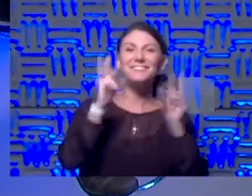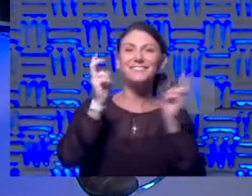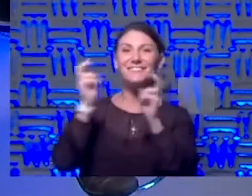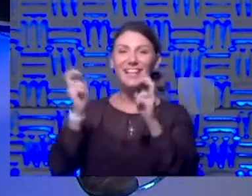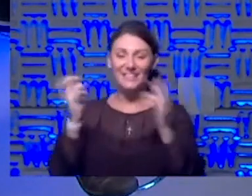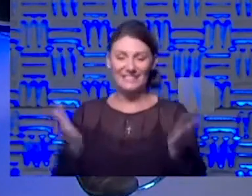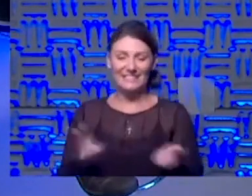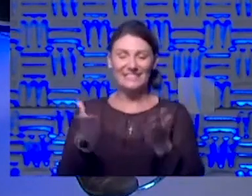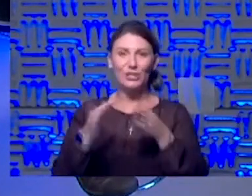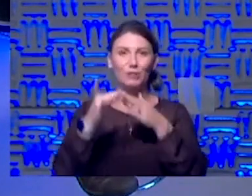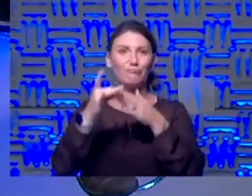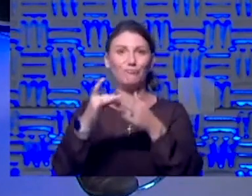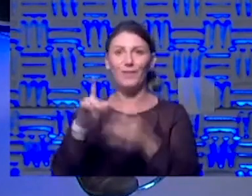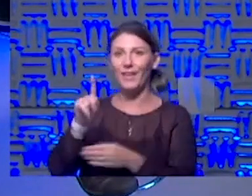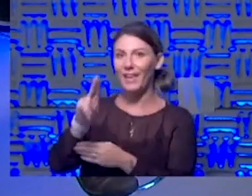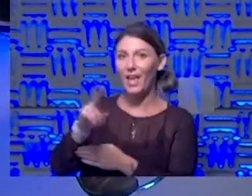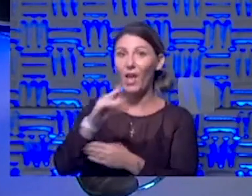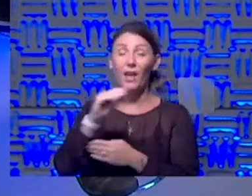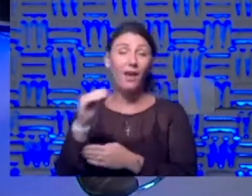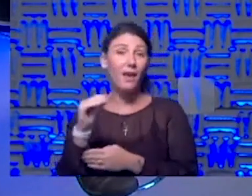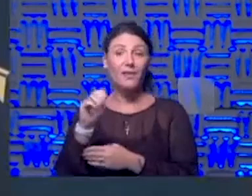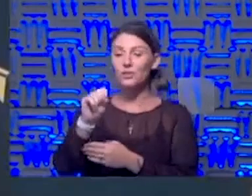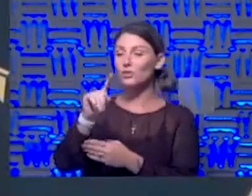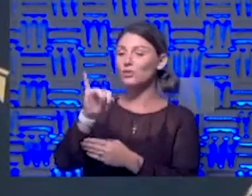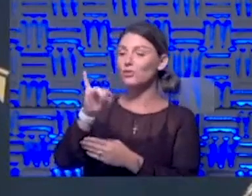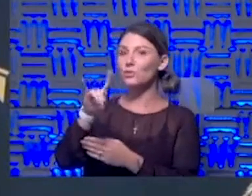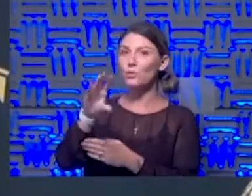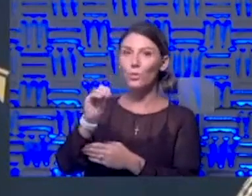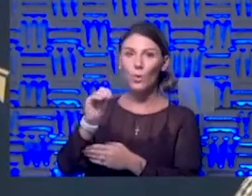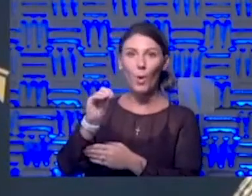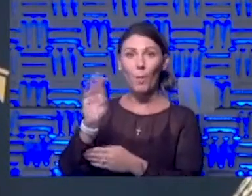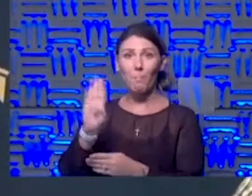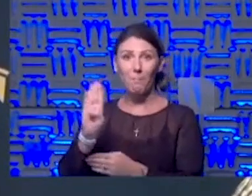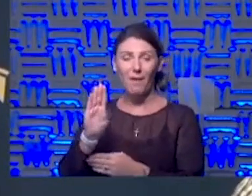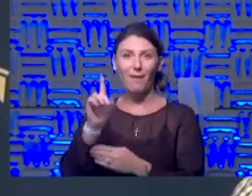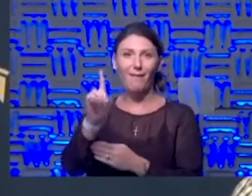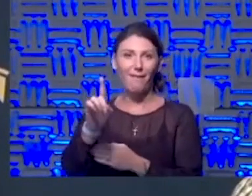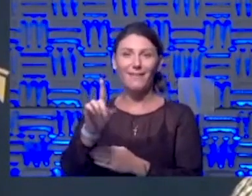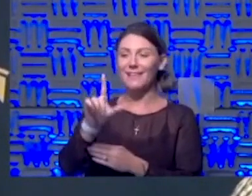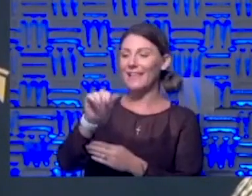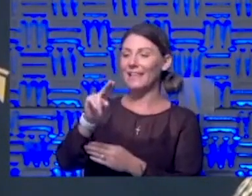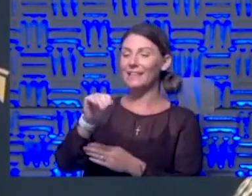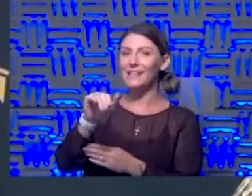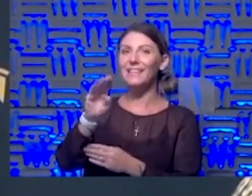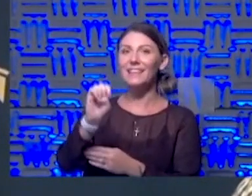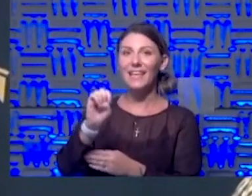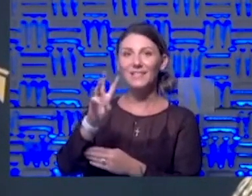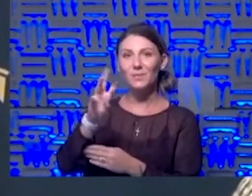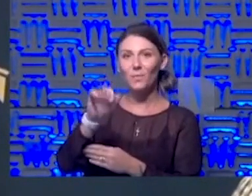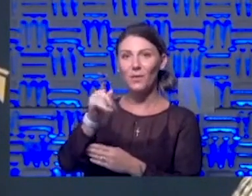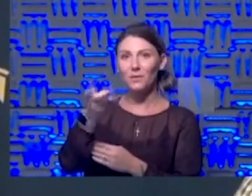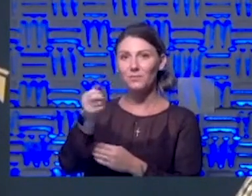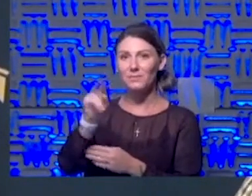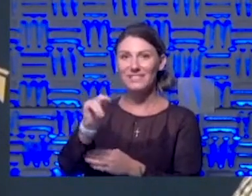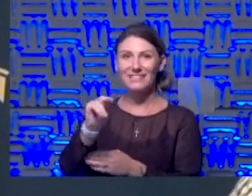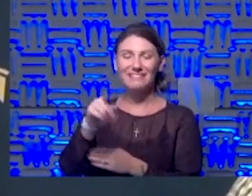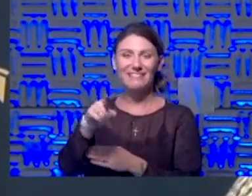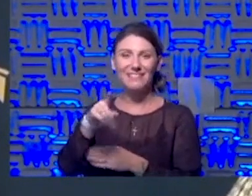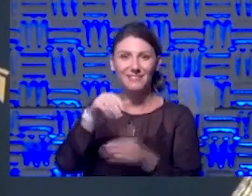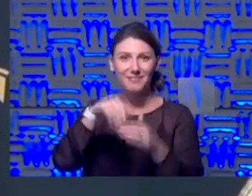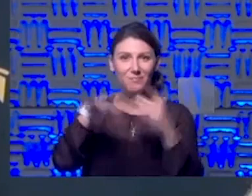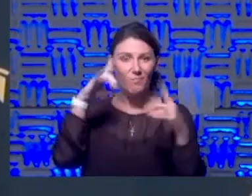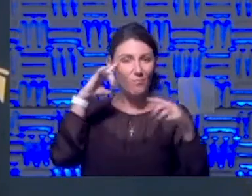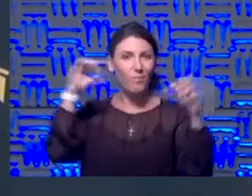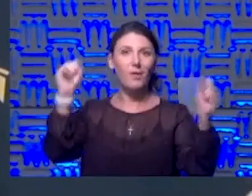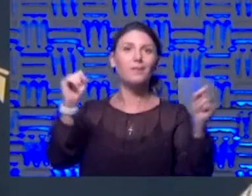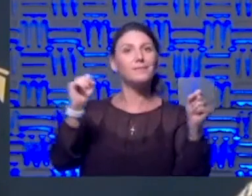KU, and in Studio B, Lance Williamson, who's an IPAC supervisor and incoming president of the Greater Kansas City Chapter of the